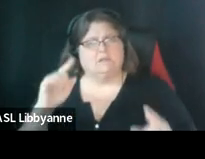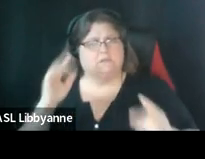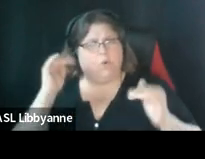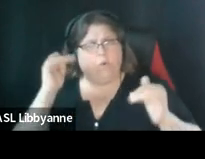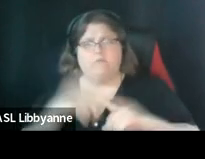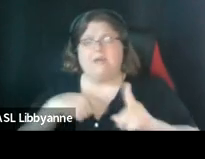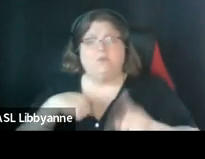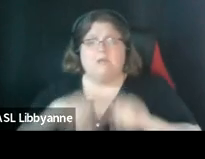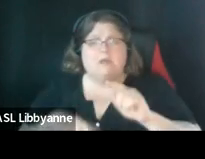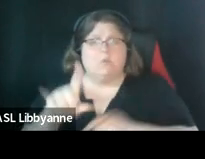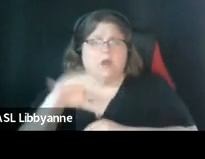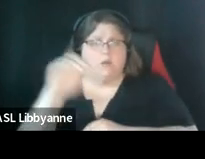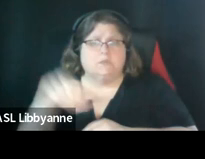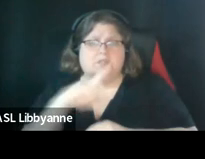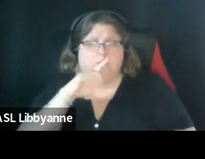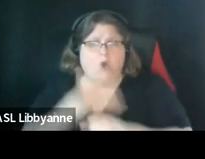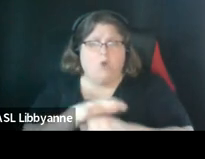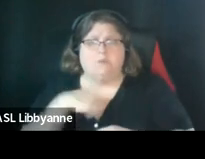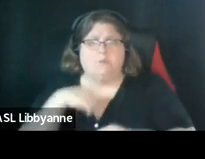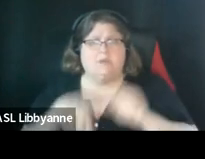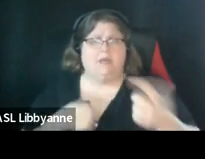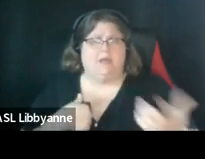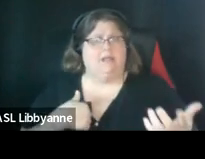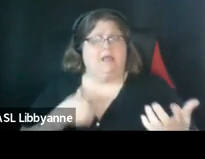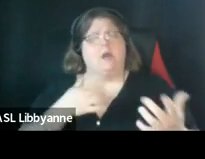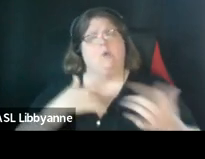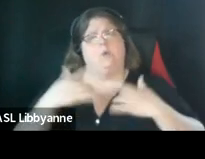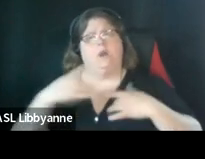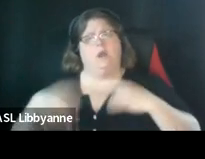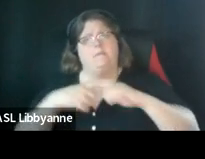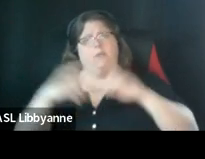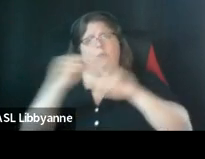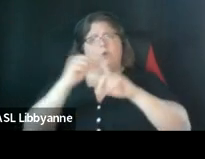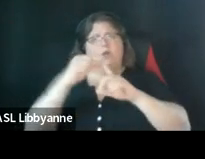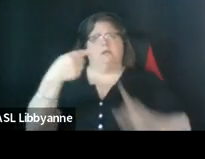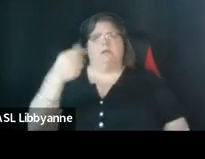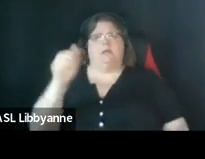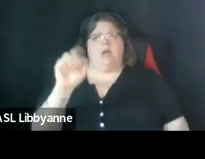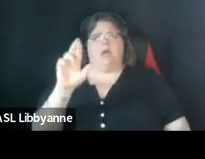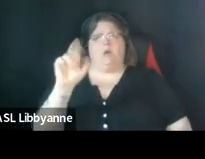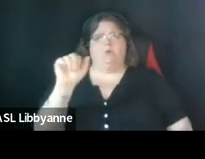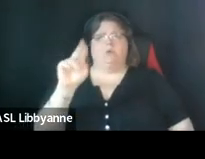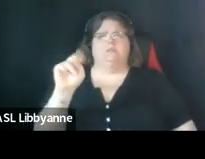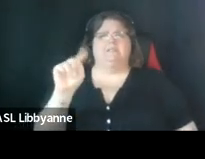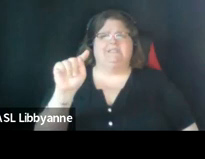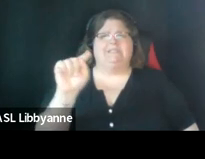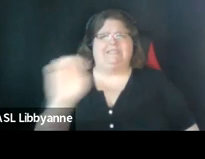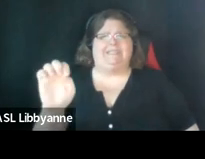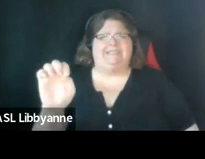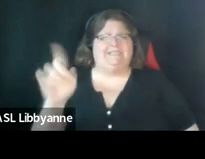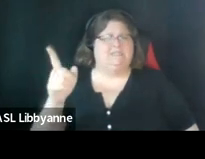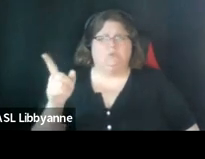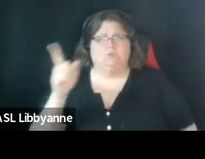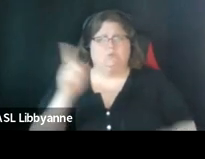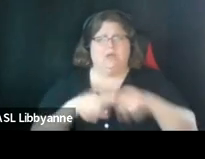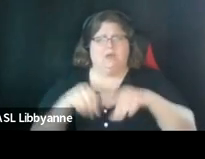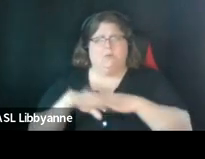it i mean i i i worry about the word guarantee um because i don't see how a candidate can come in and say